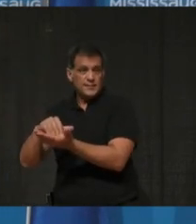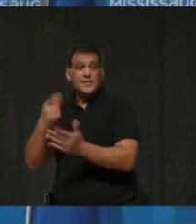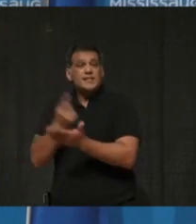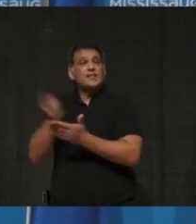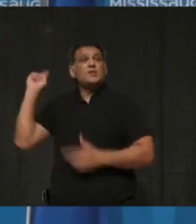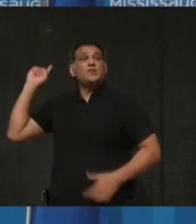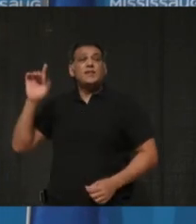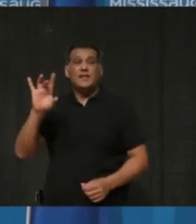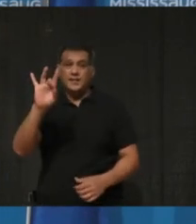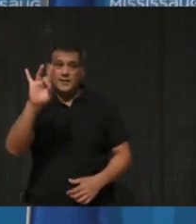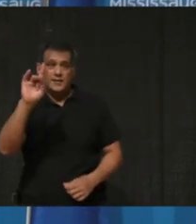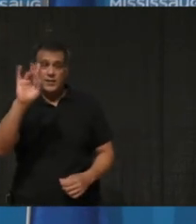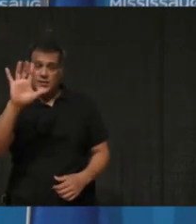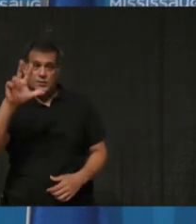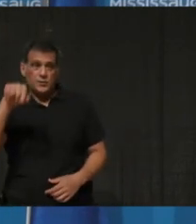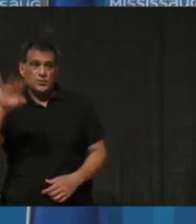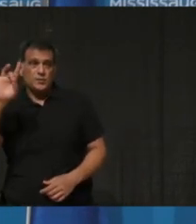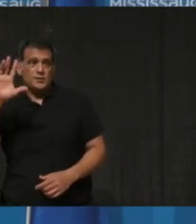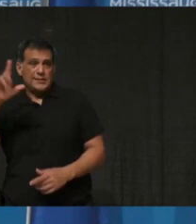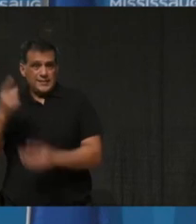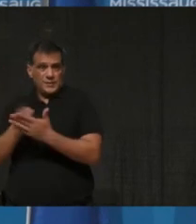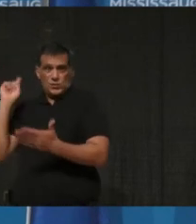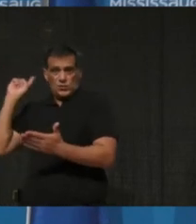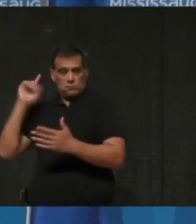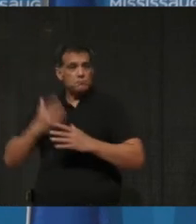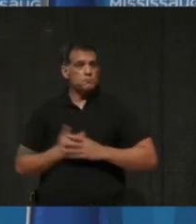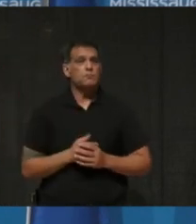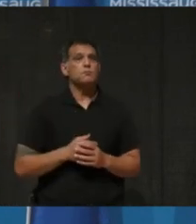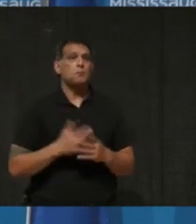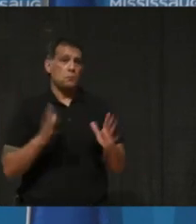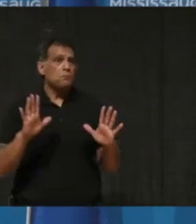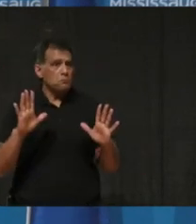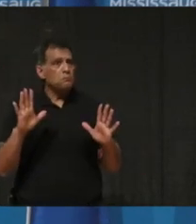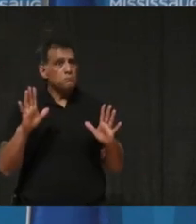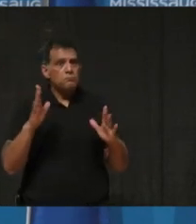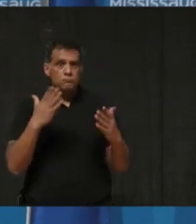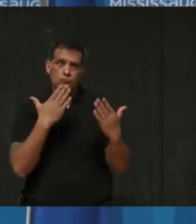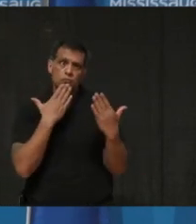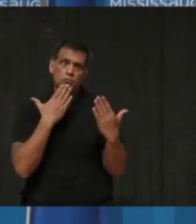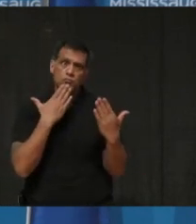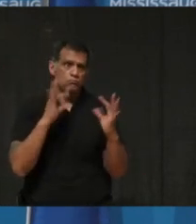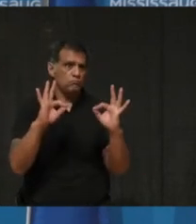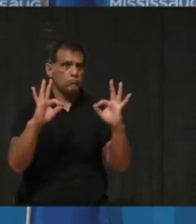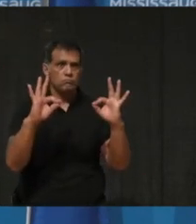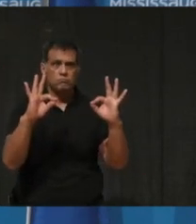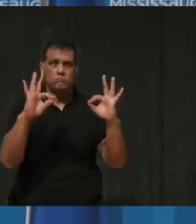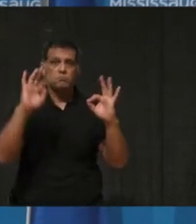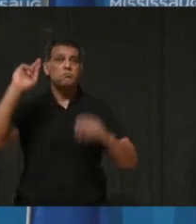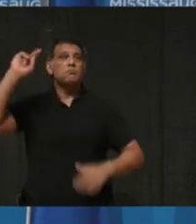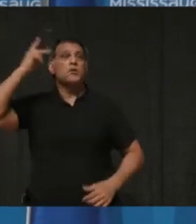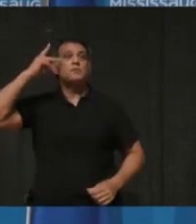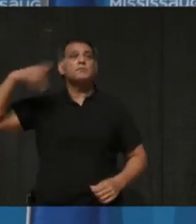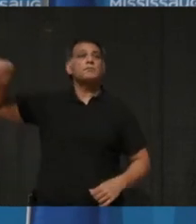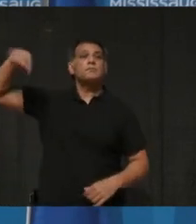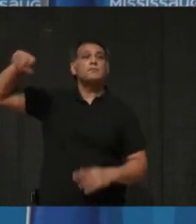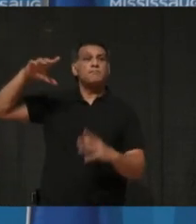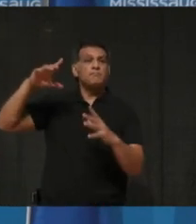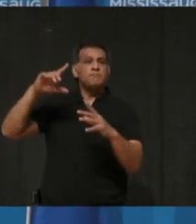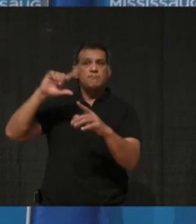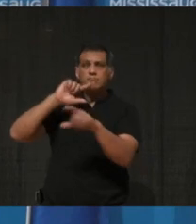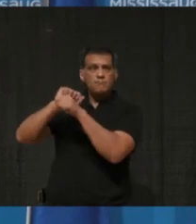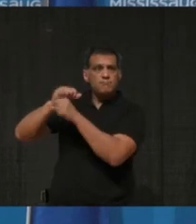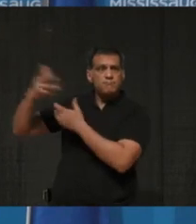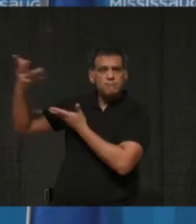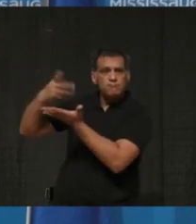,000 last week. I am thankful that through a productive dialogue, our provincial partners supported the extension of a stay-at-home